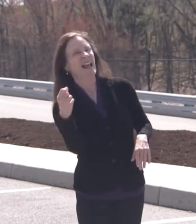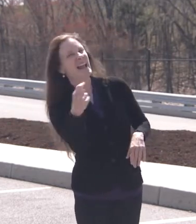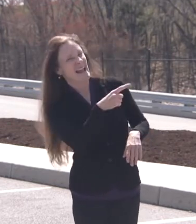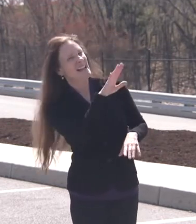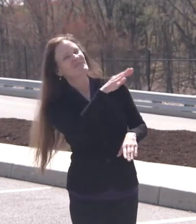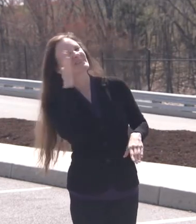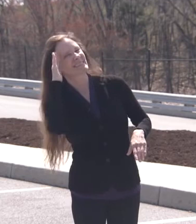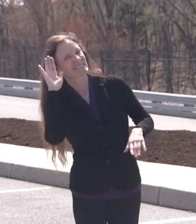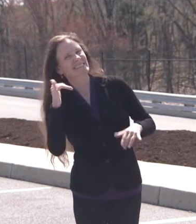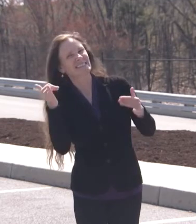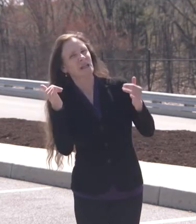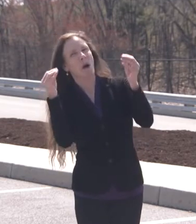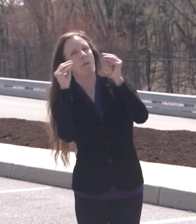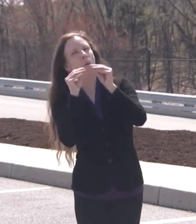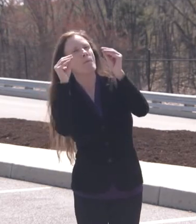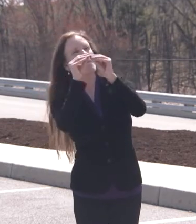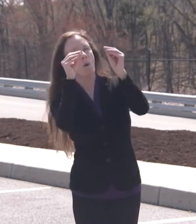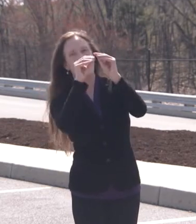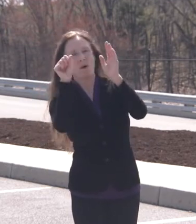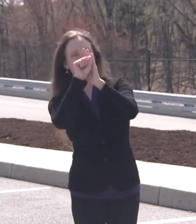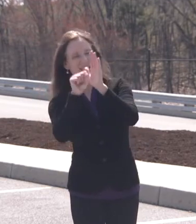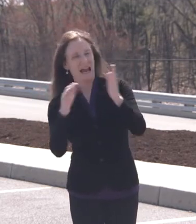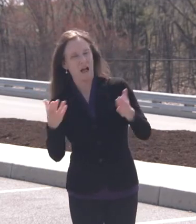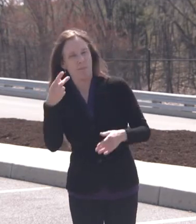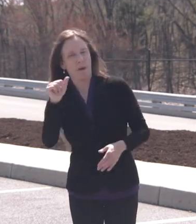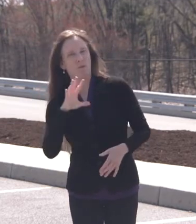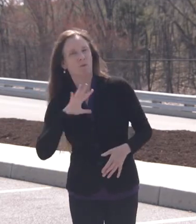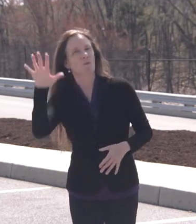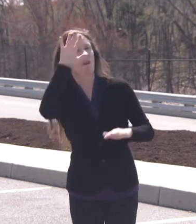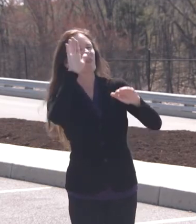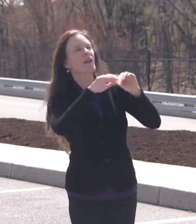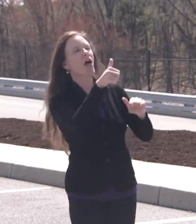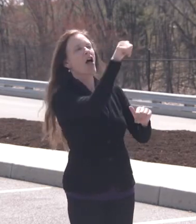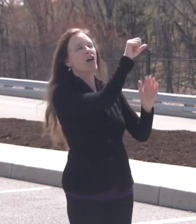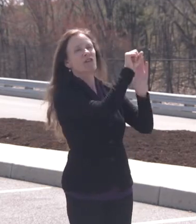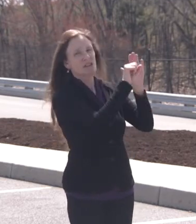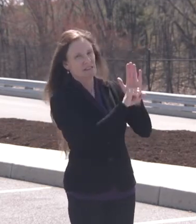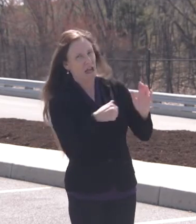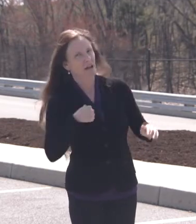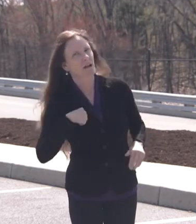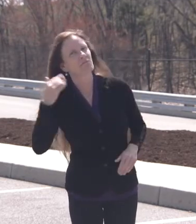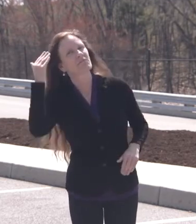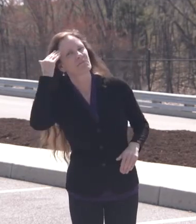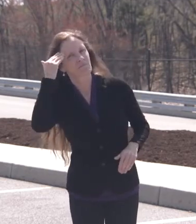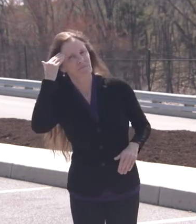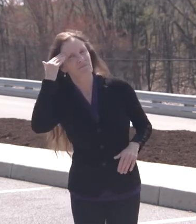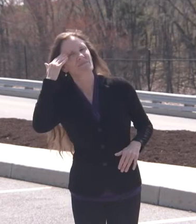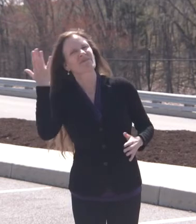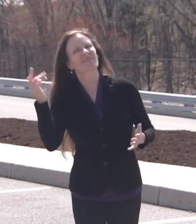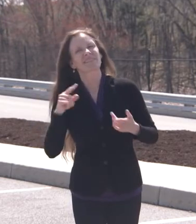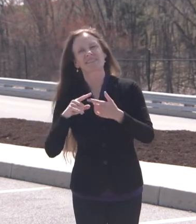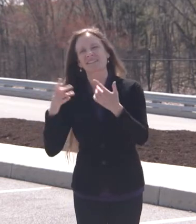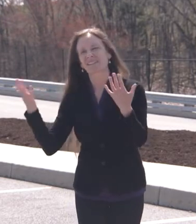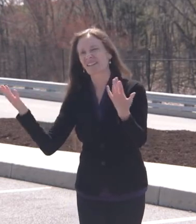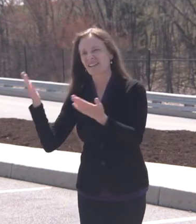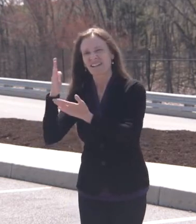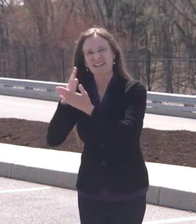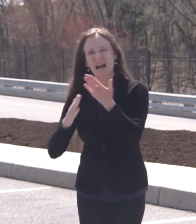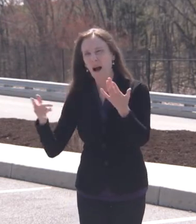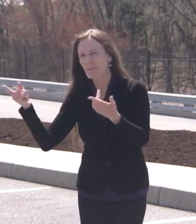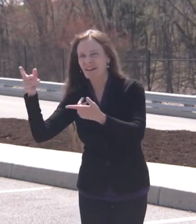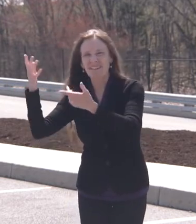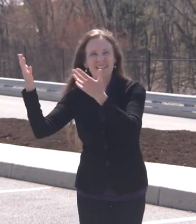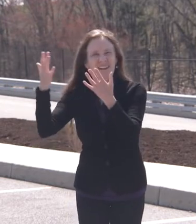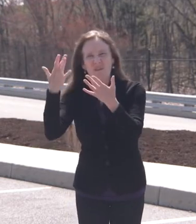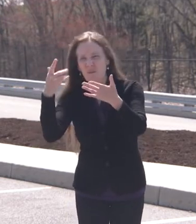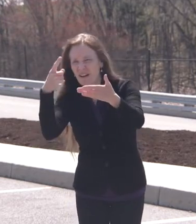has at this point. What does waiting another week for Phase 1C and waiting two more weeks for everybody else make a difference in